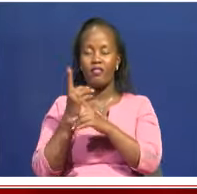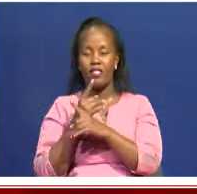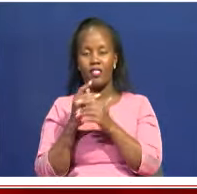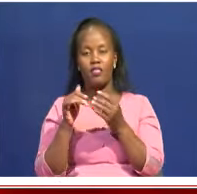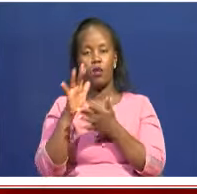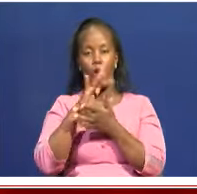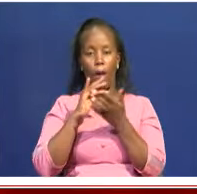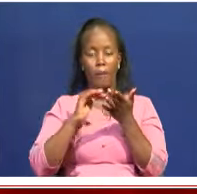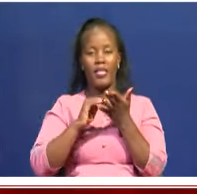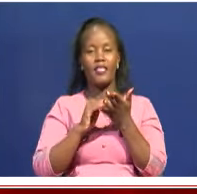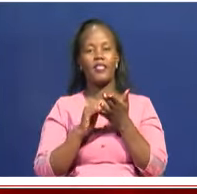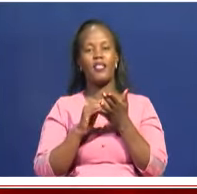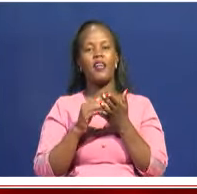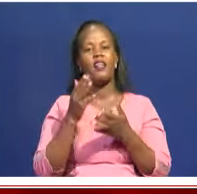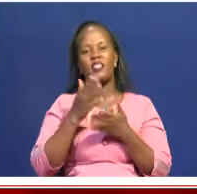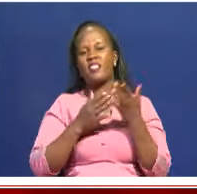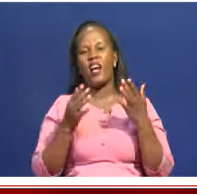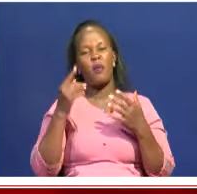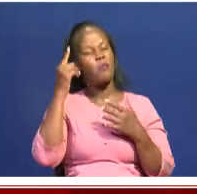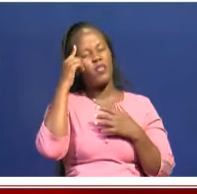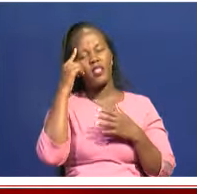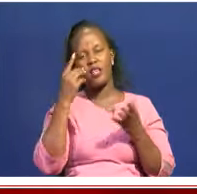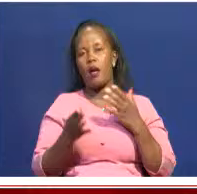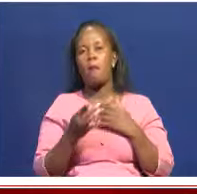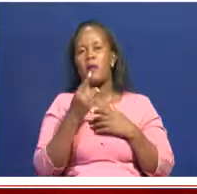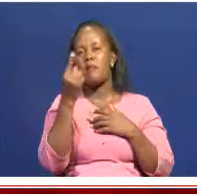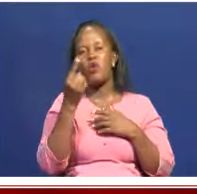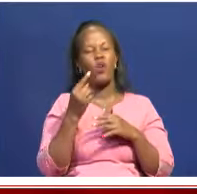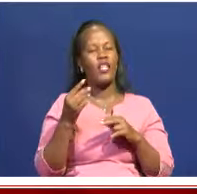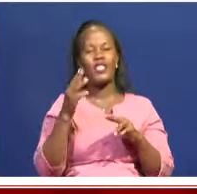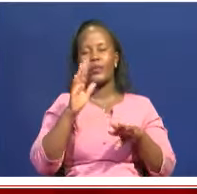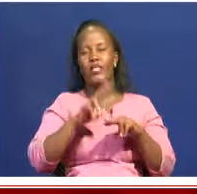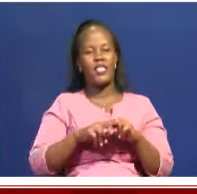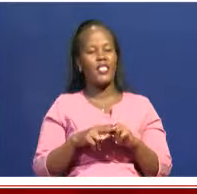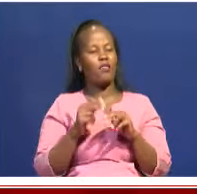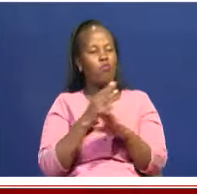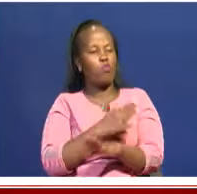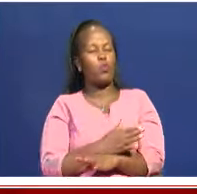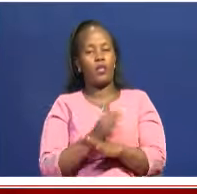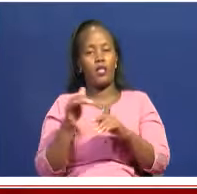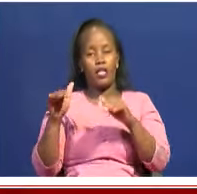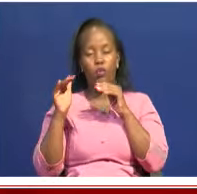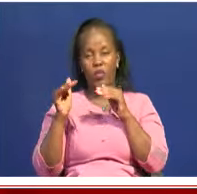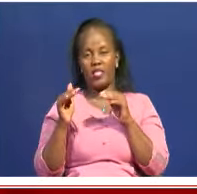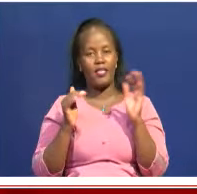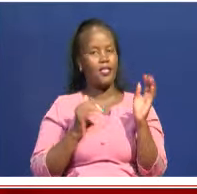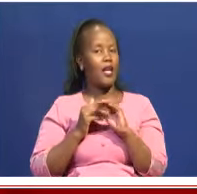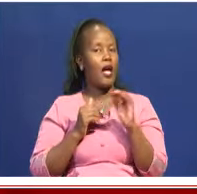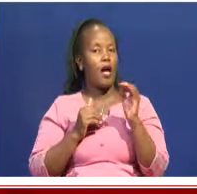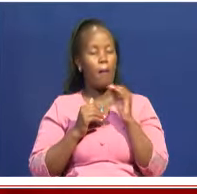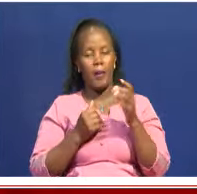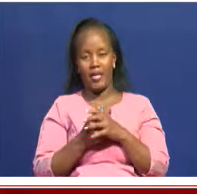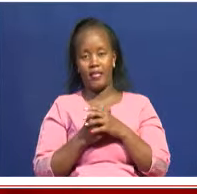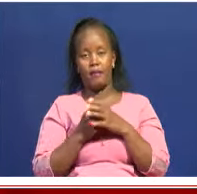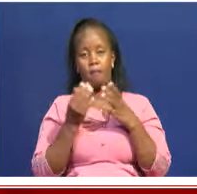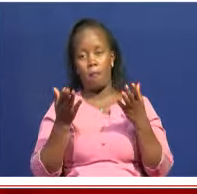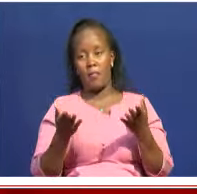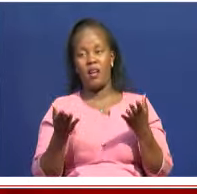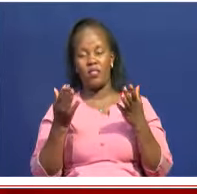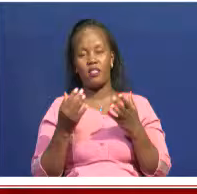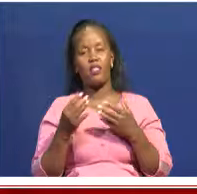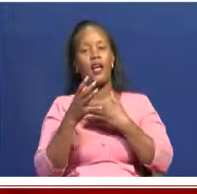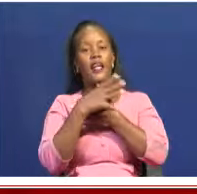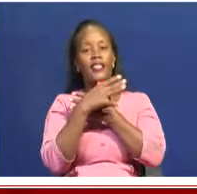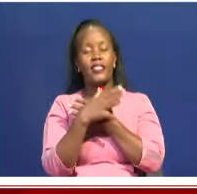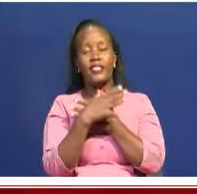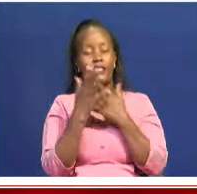believe that a leader should sit on a certain seat to feel like he's a leader king of a kingdom. And right now, we find that the Germans,